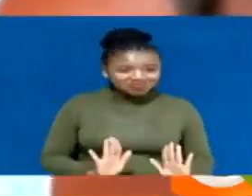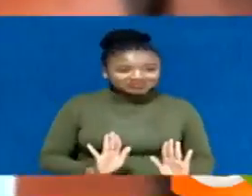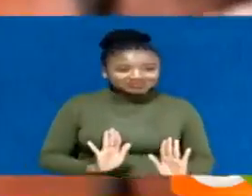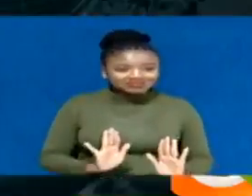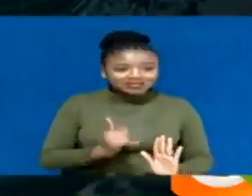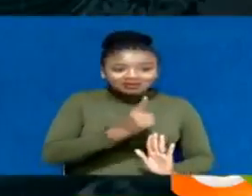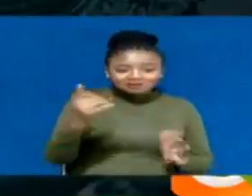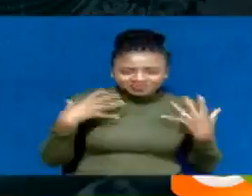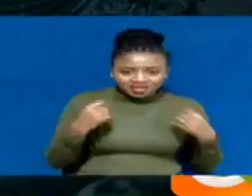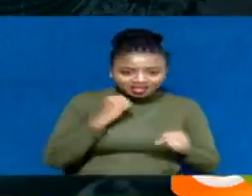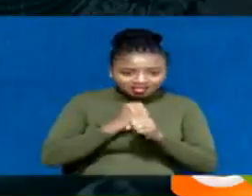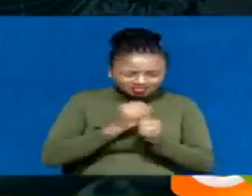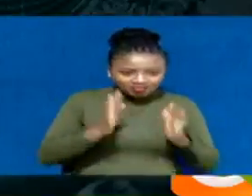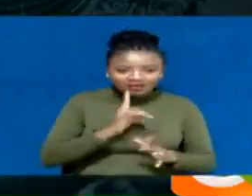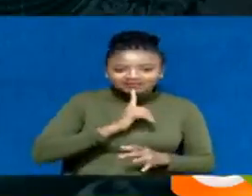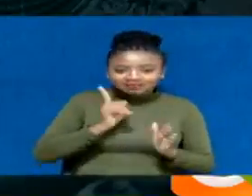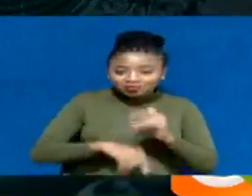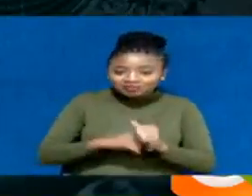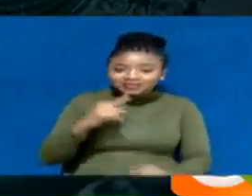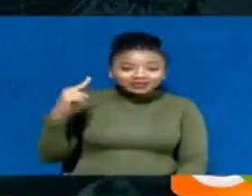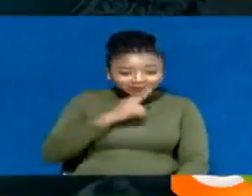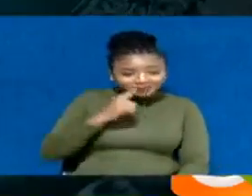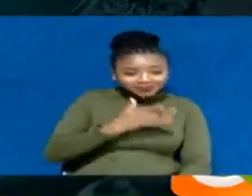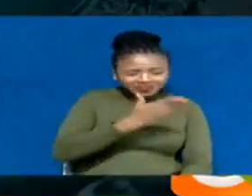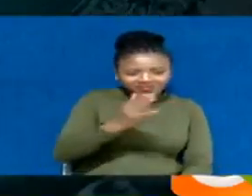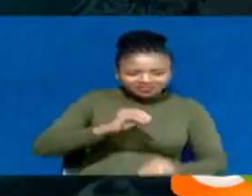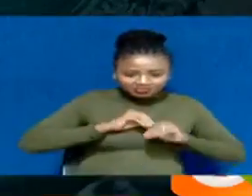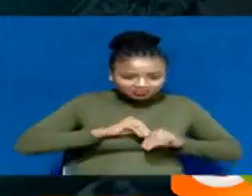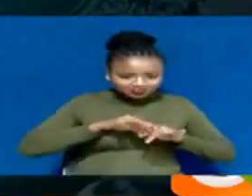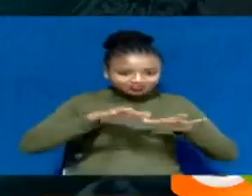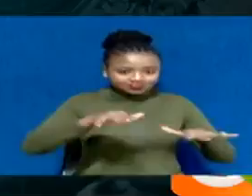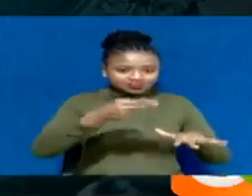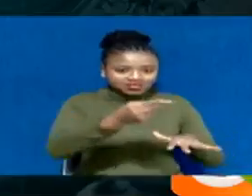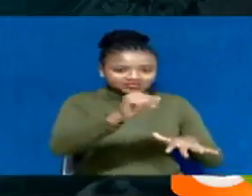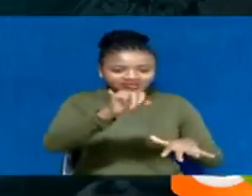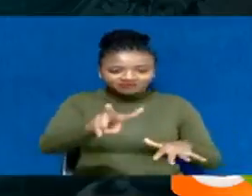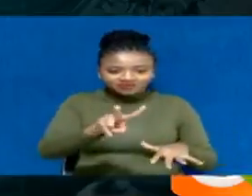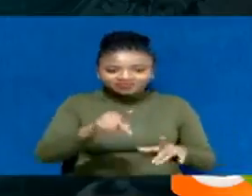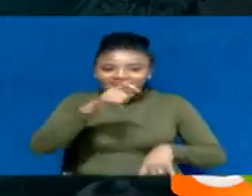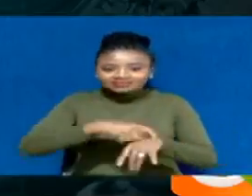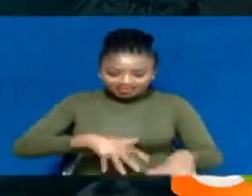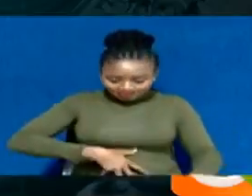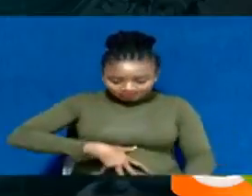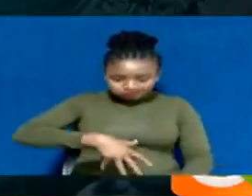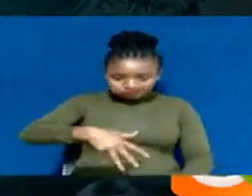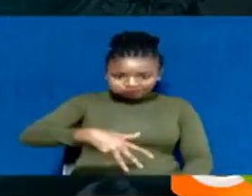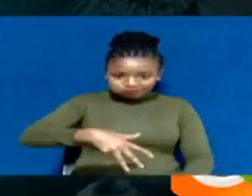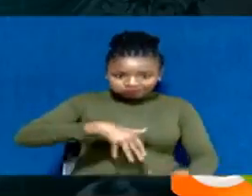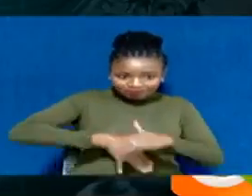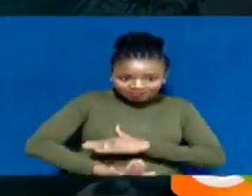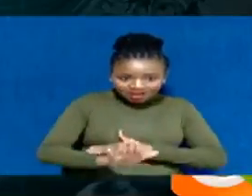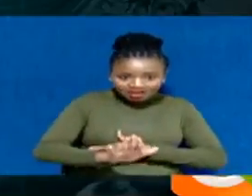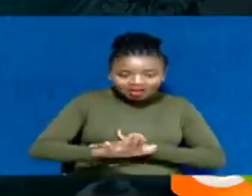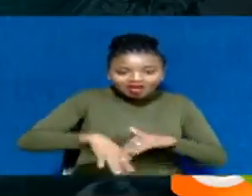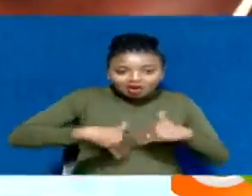experts have warned that the risk of HIV infection to a newborn is higher during pregnancy, childbirth